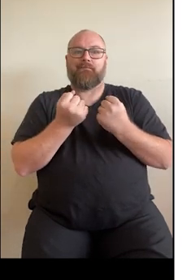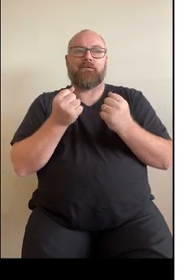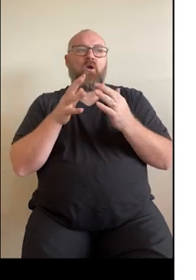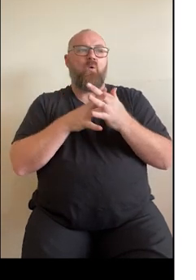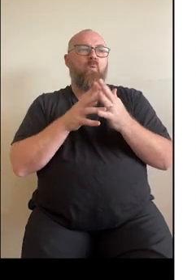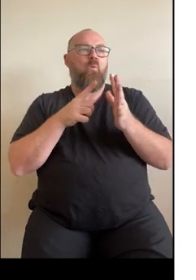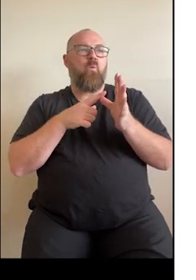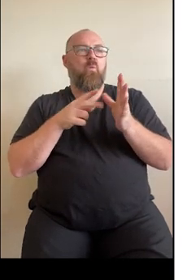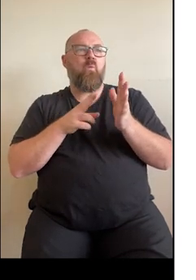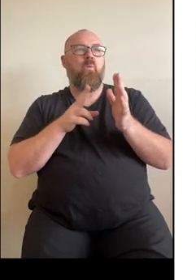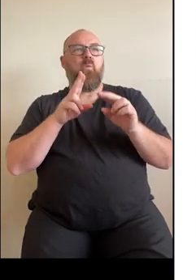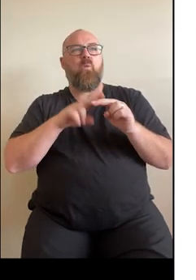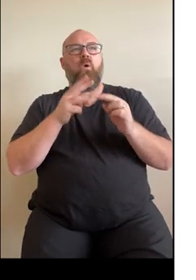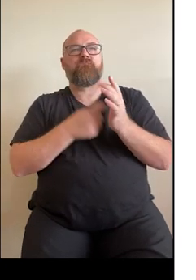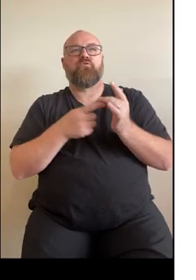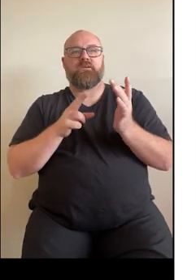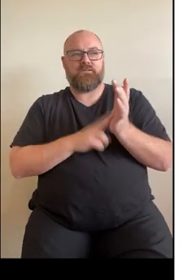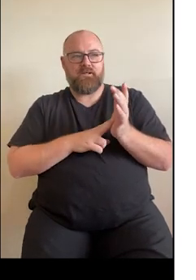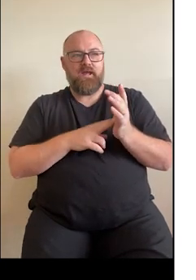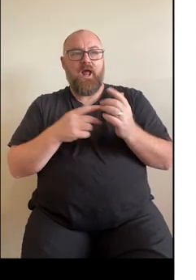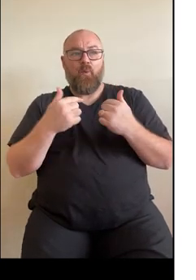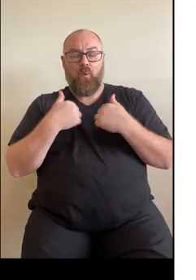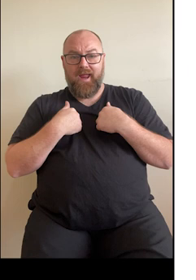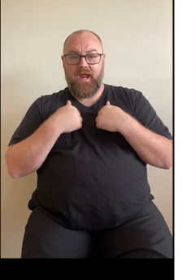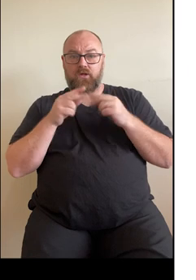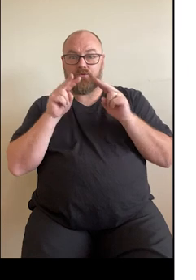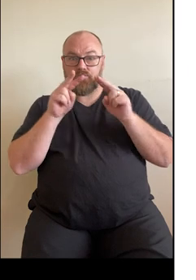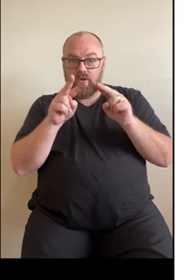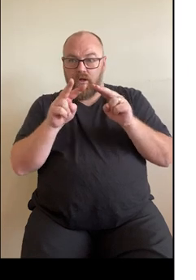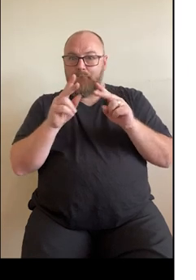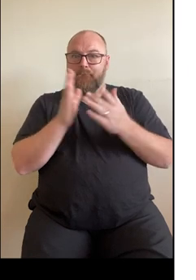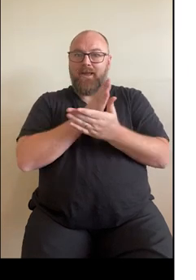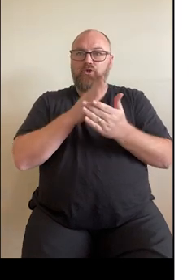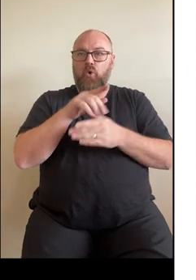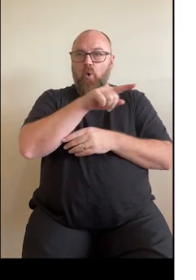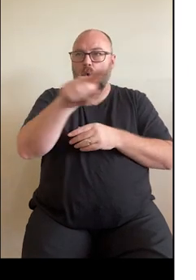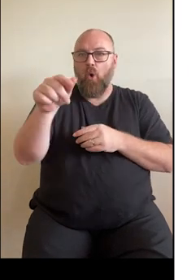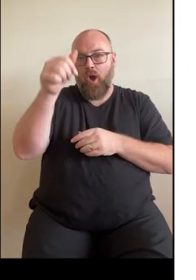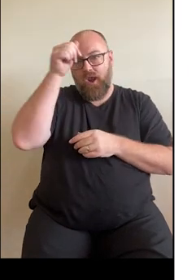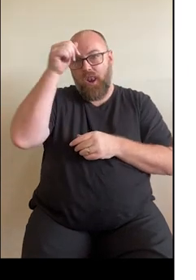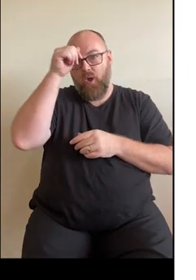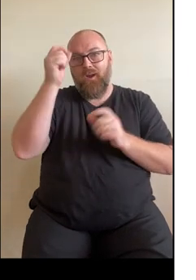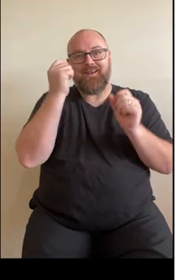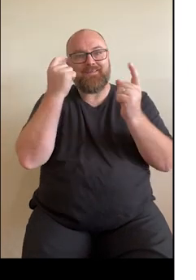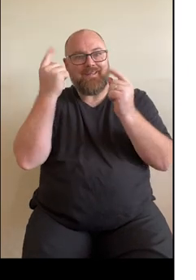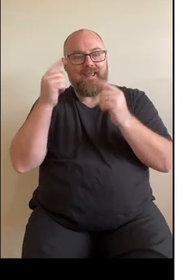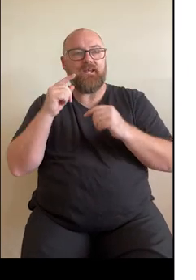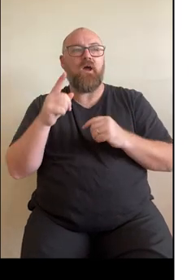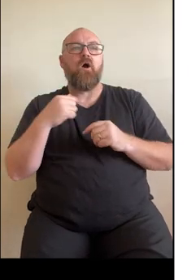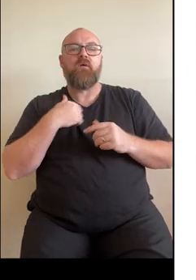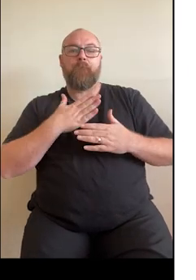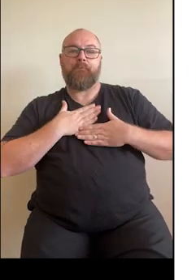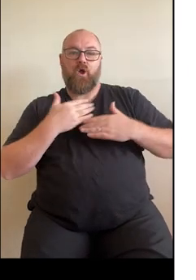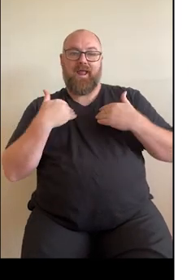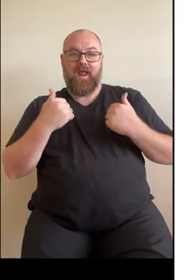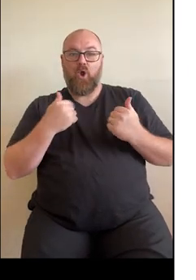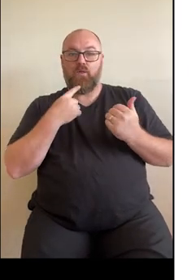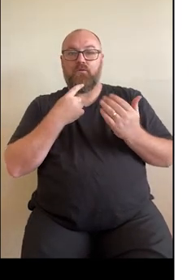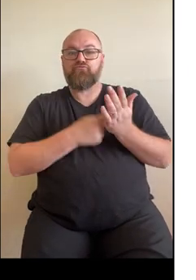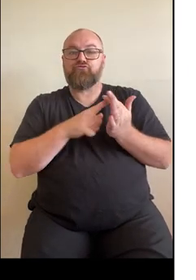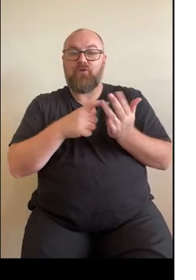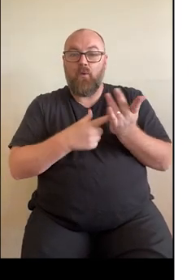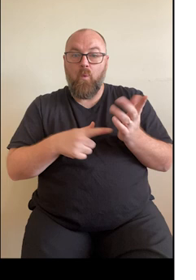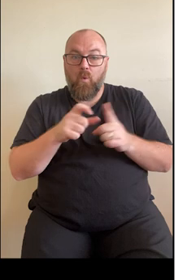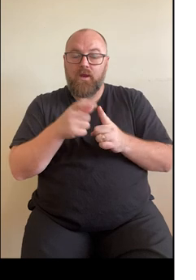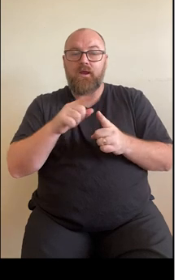and raise awareness around the Australian Digital Health Agency's technologies, including My Health Record and My Health App,